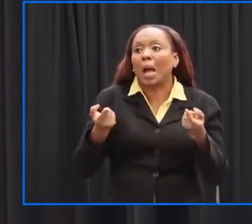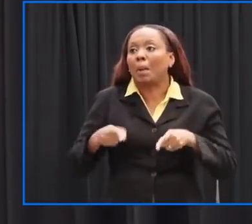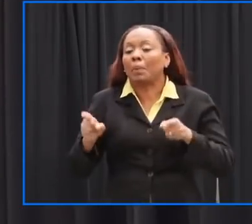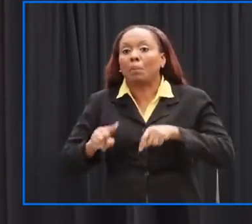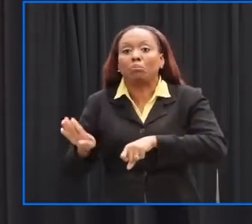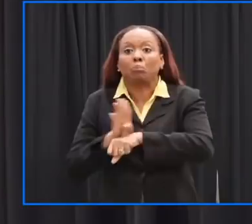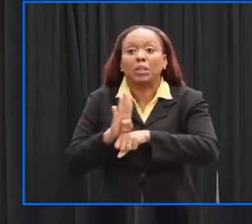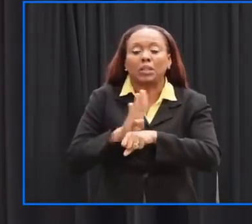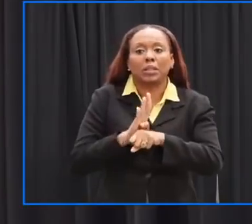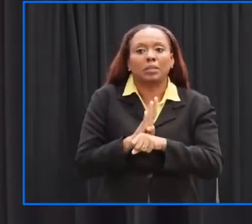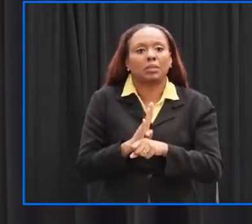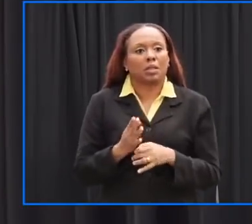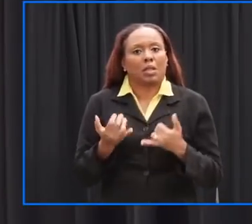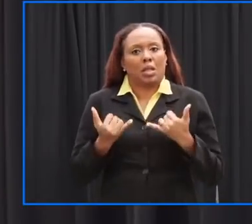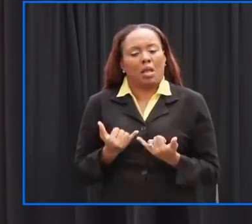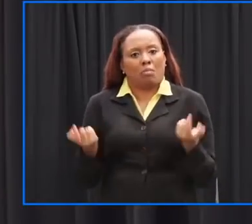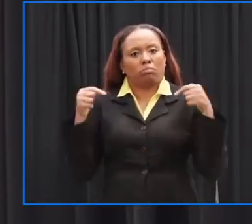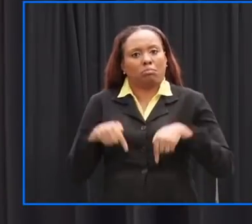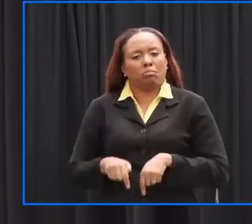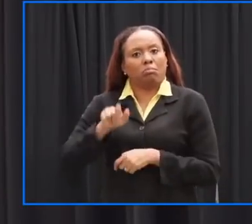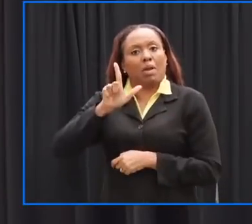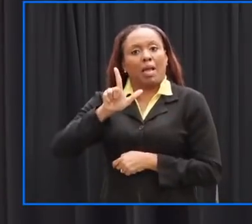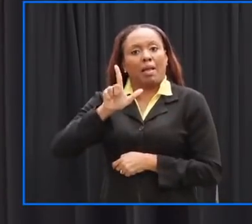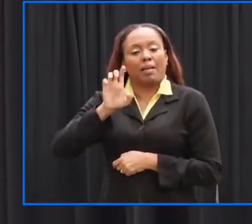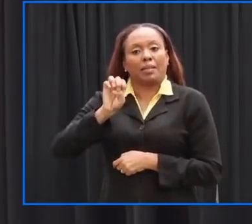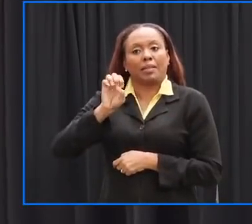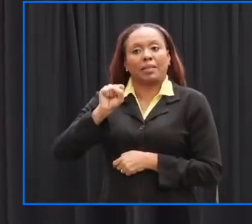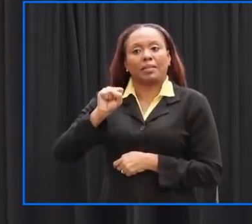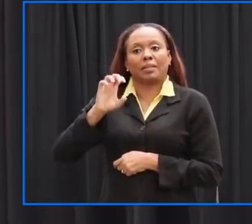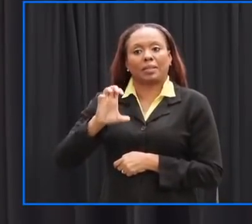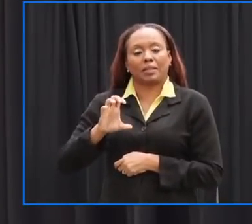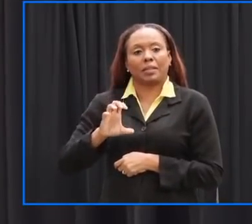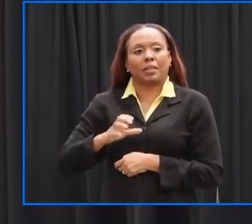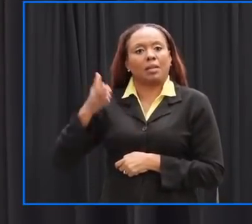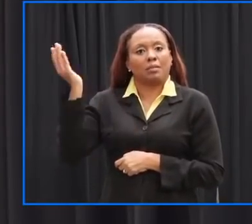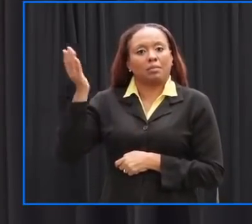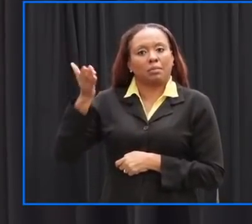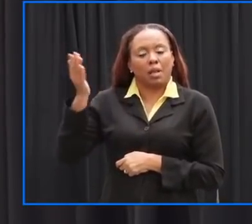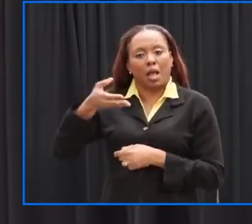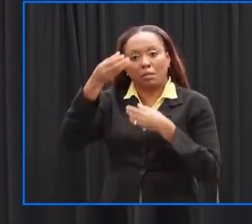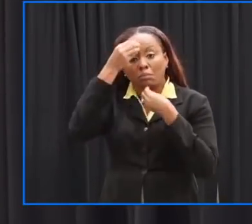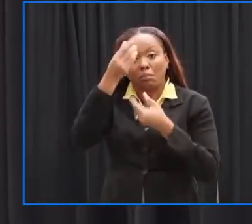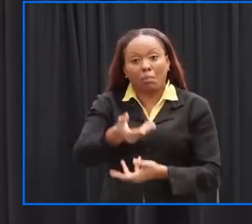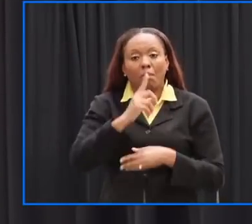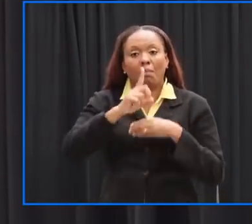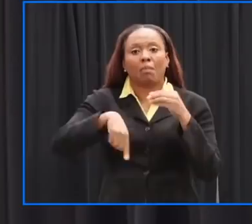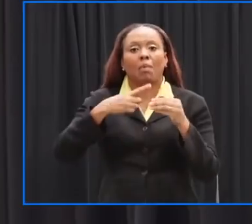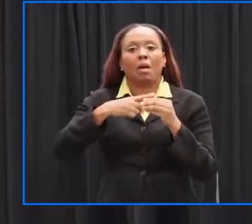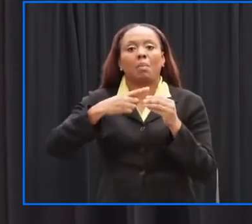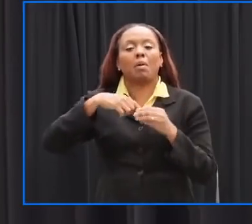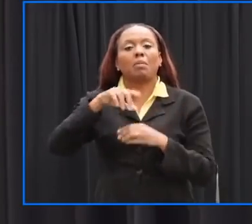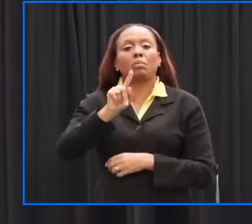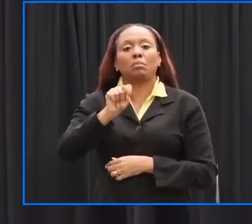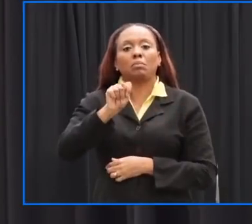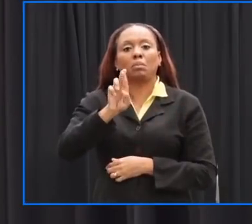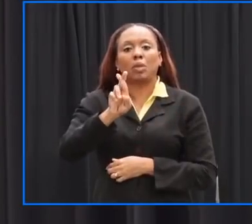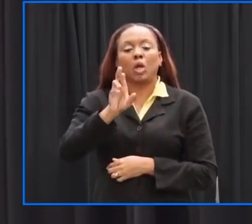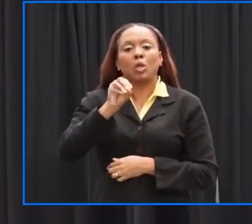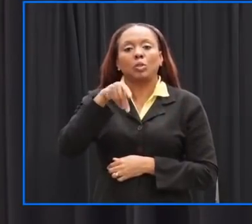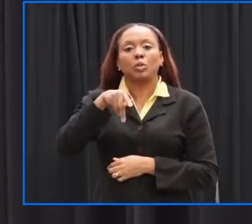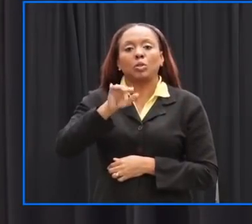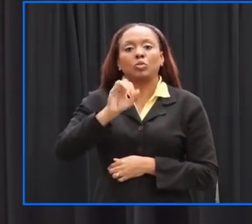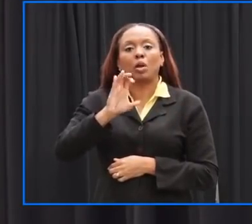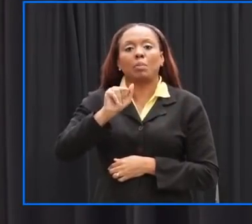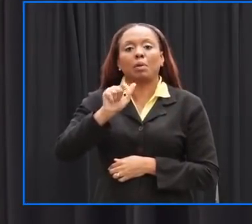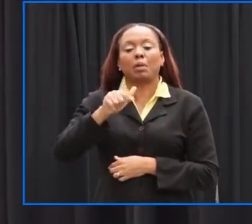scenes. We're coming to you from the Lloyd Erskine Sandiford Centre and this is a media briefing and update as it relates to Tropical Storm Elsa